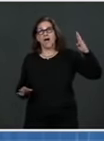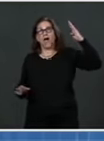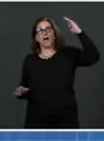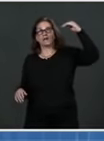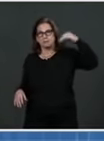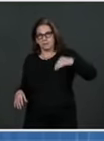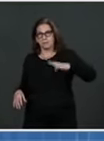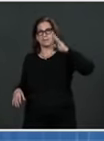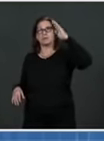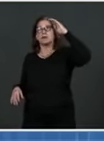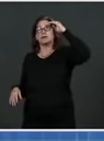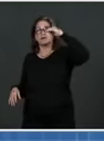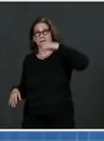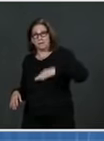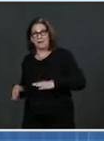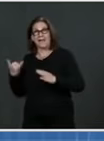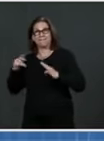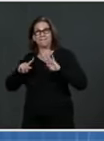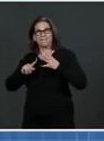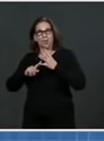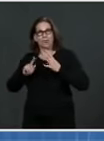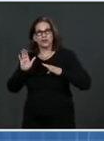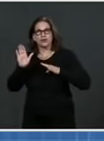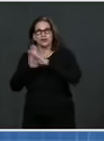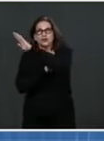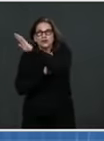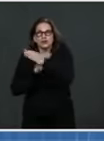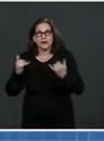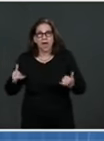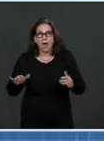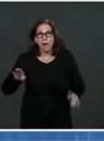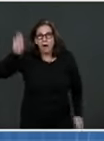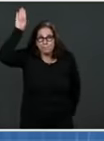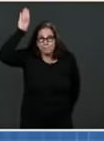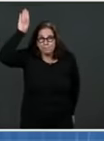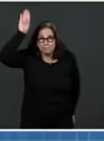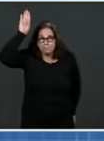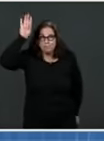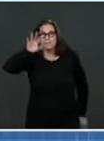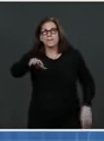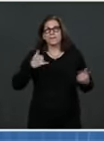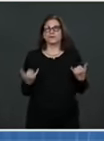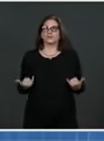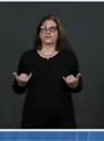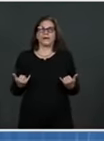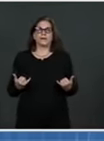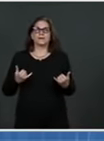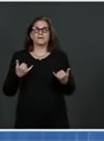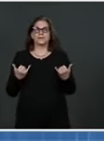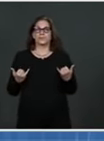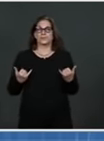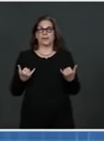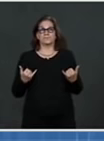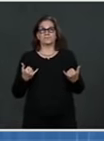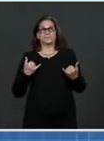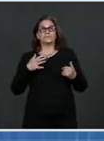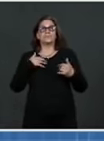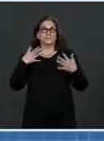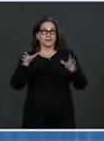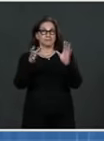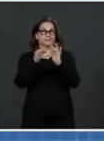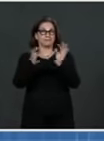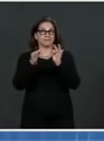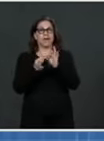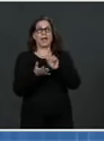why your actions today can get us out of this soon. As I shared last week, we continued to get more and more real-world